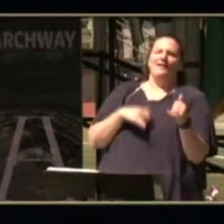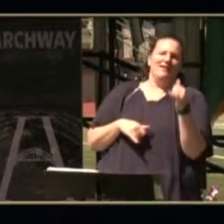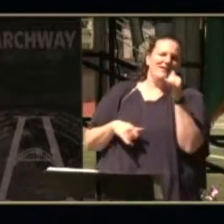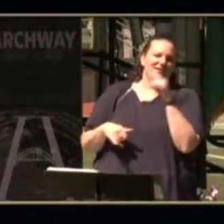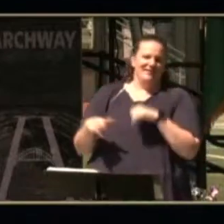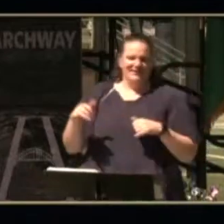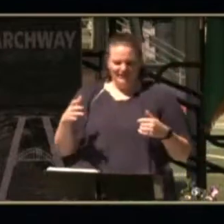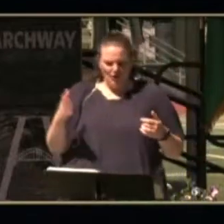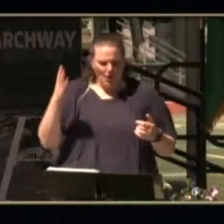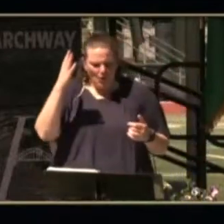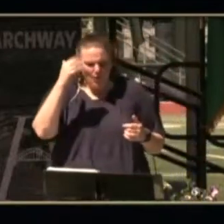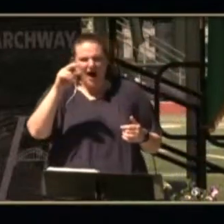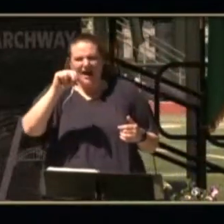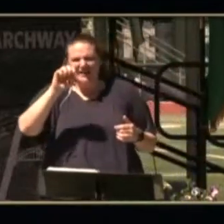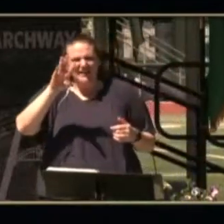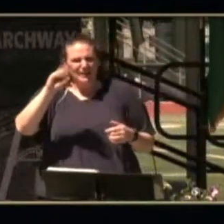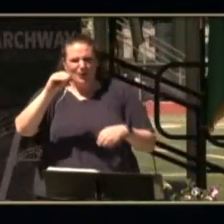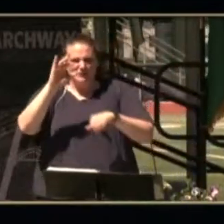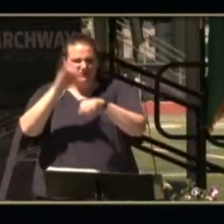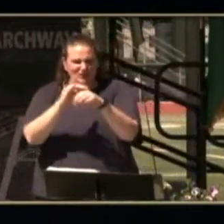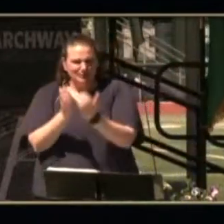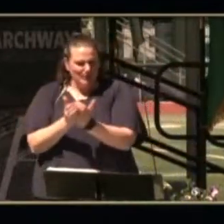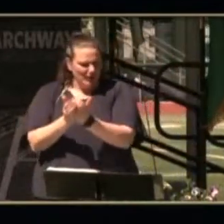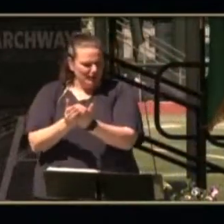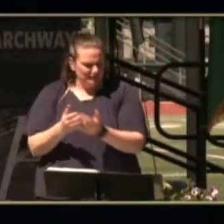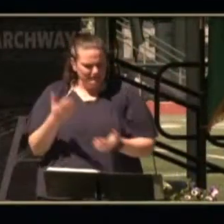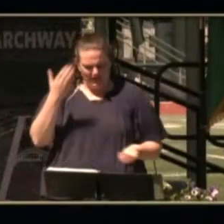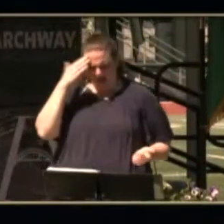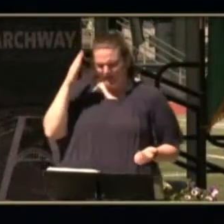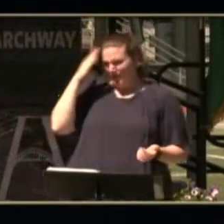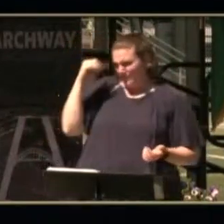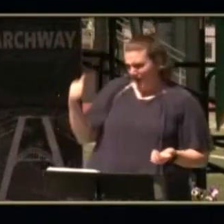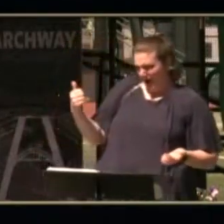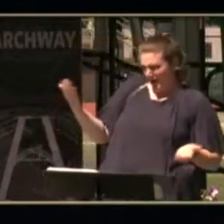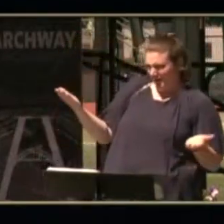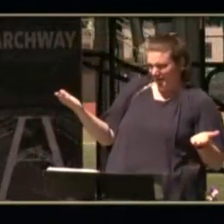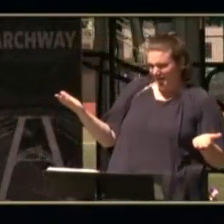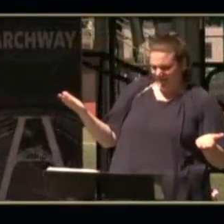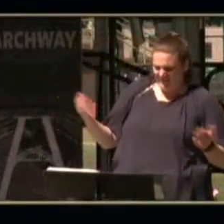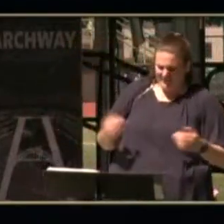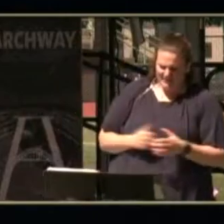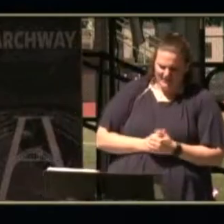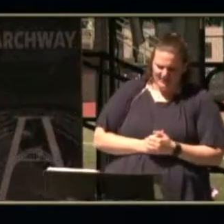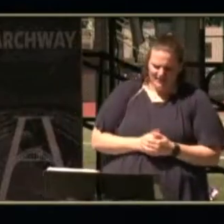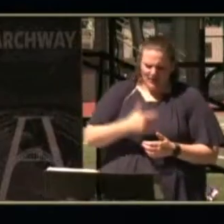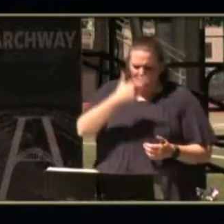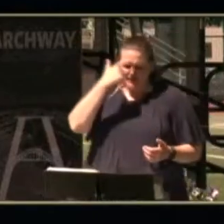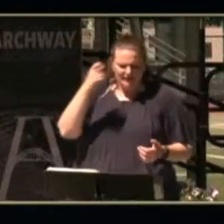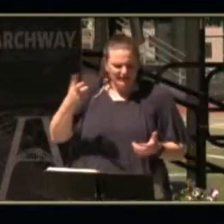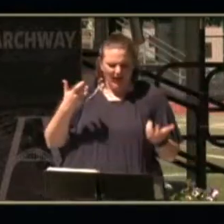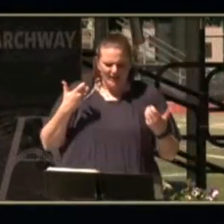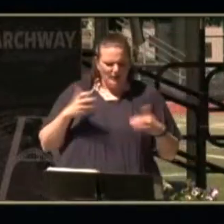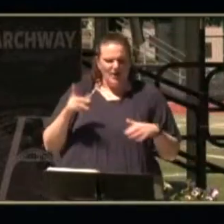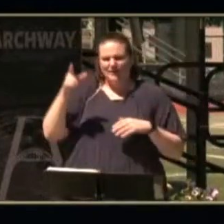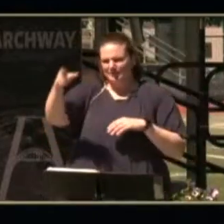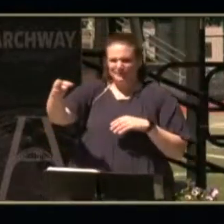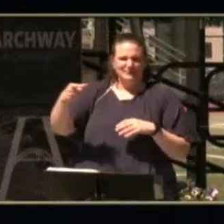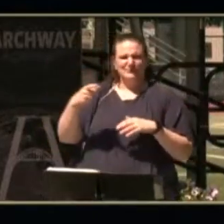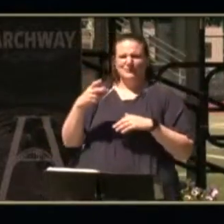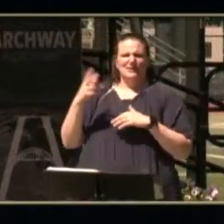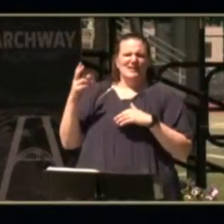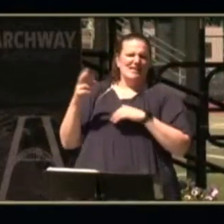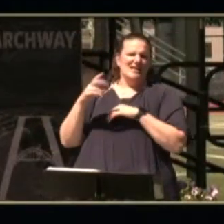why didn't nemo touch the boat i don't know why why because i don't want him to get